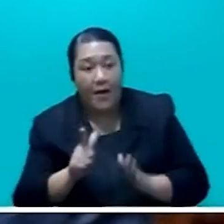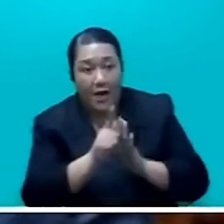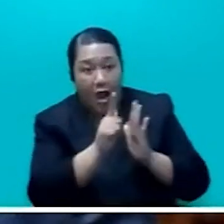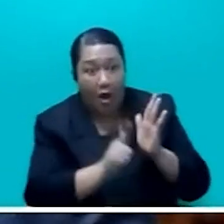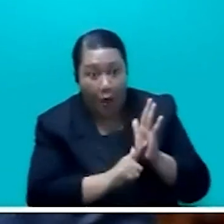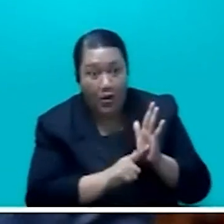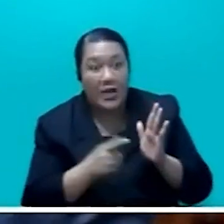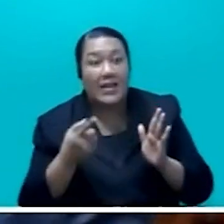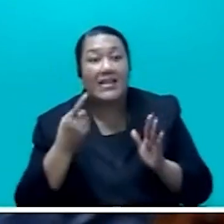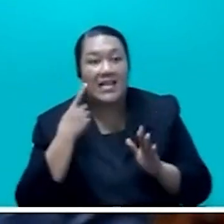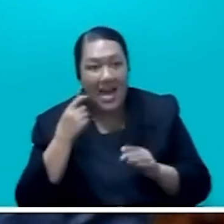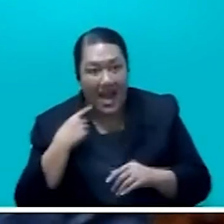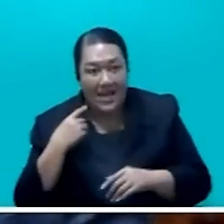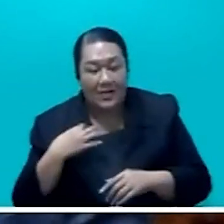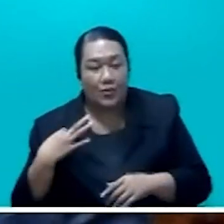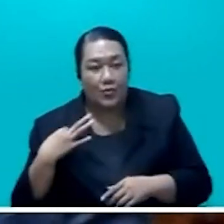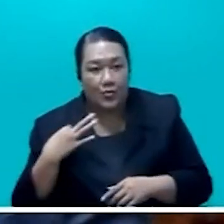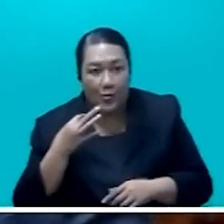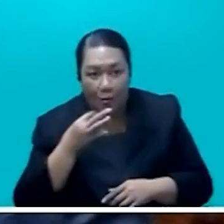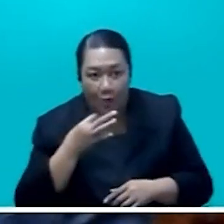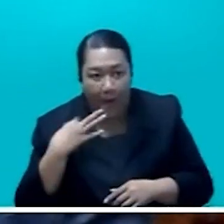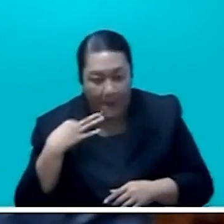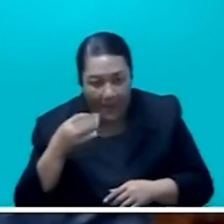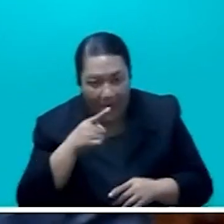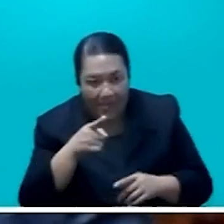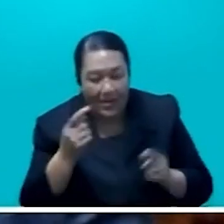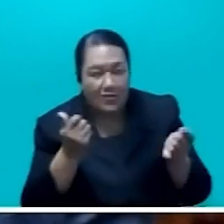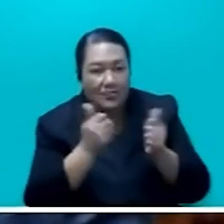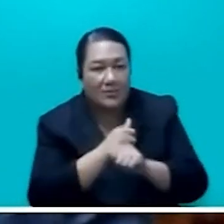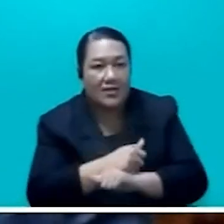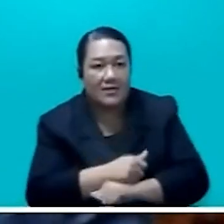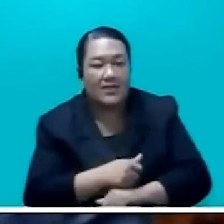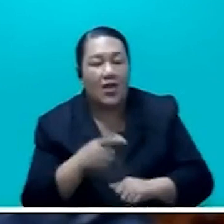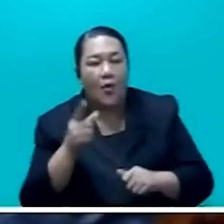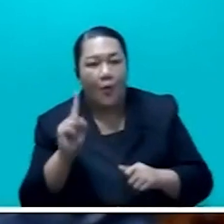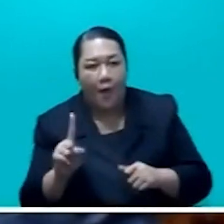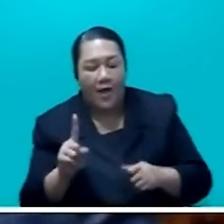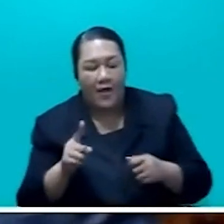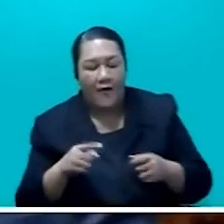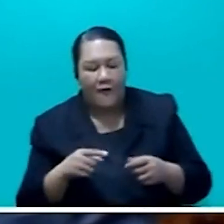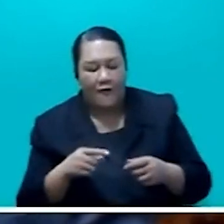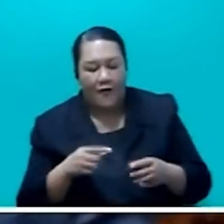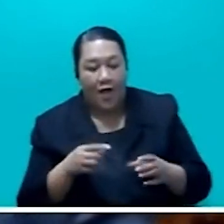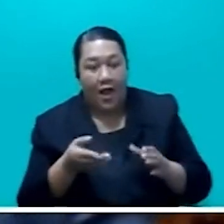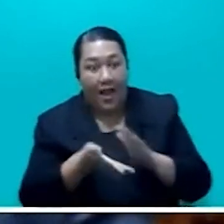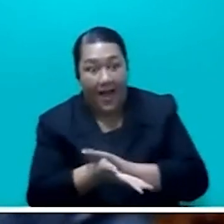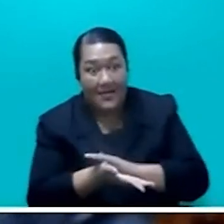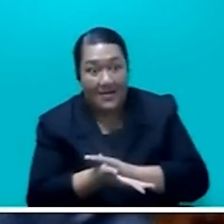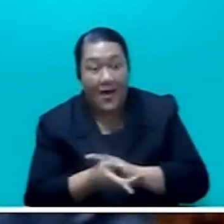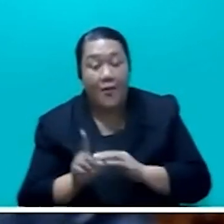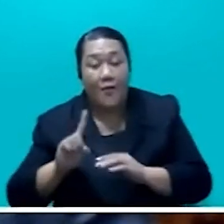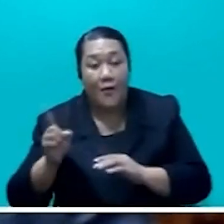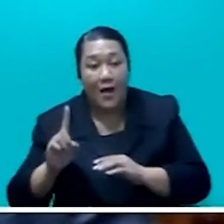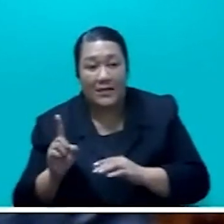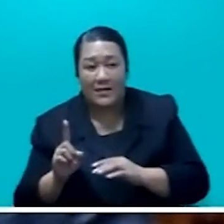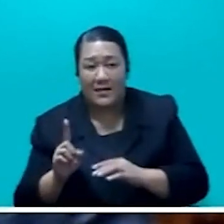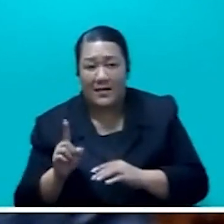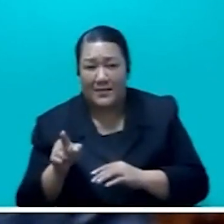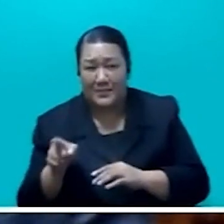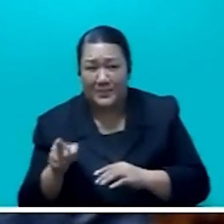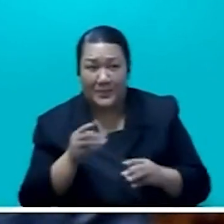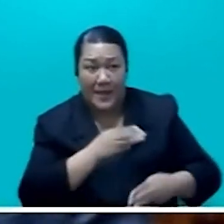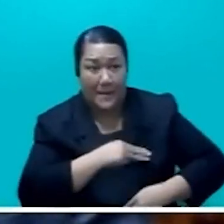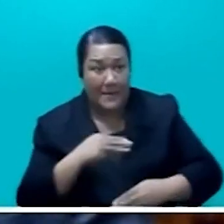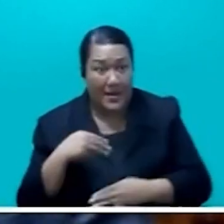where there was no consultation, one was made under the military government to suppress the media. This one, Mr. Speaker,